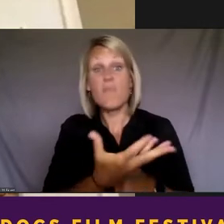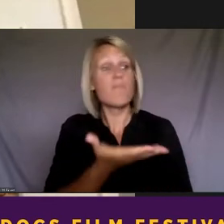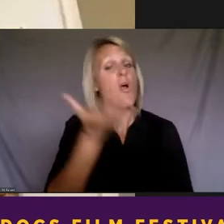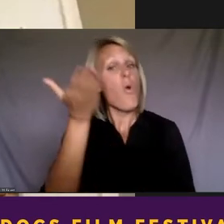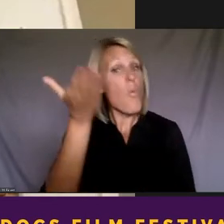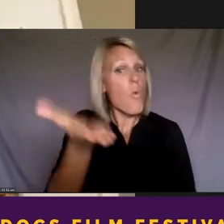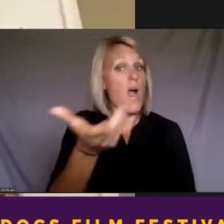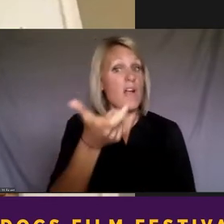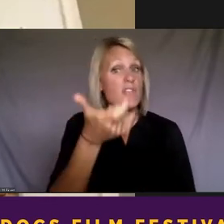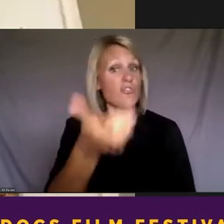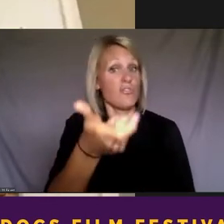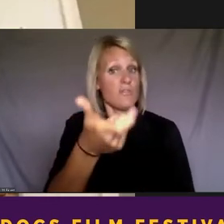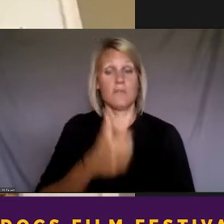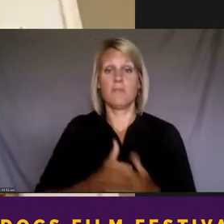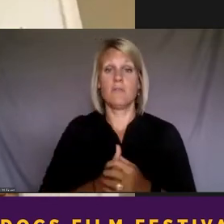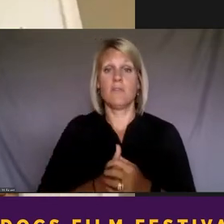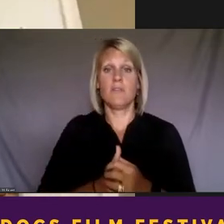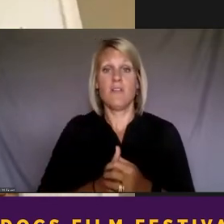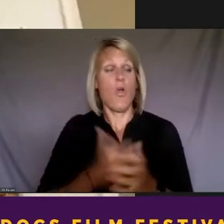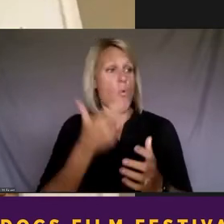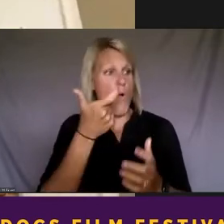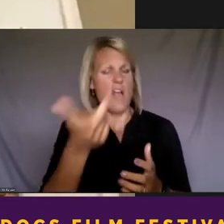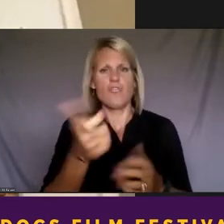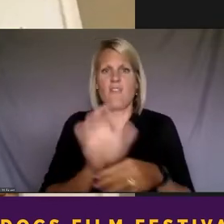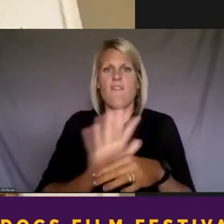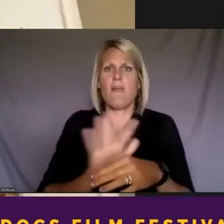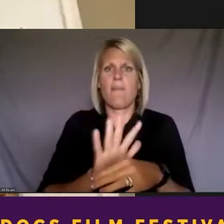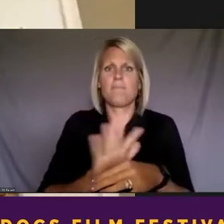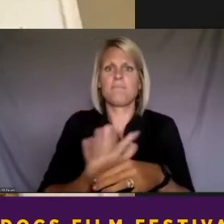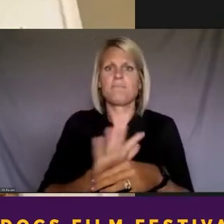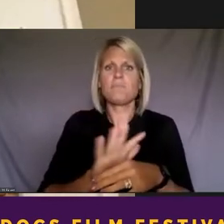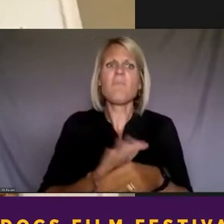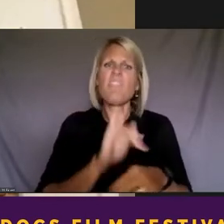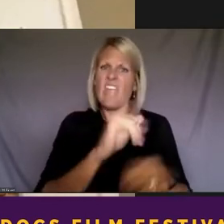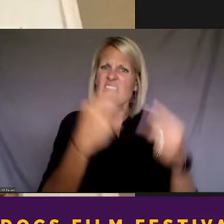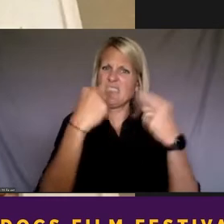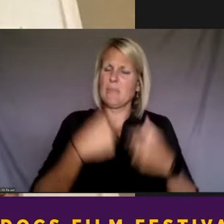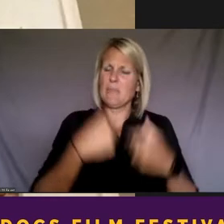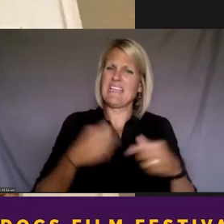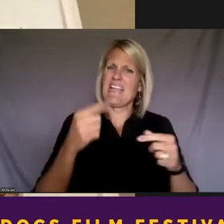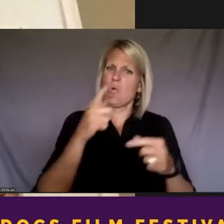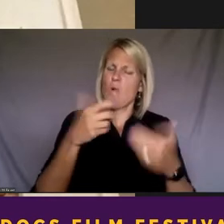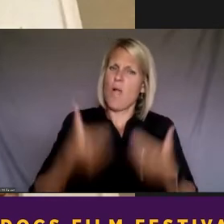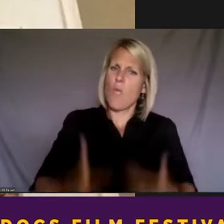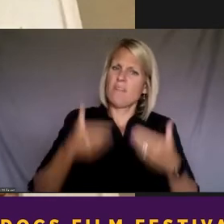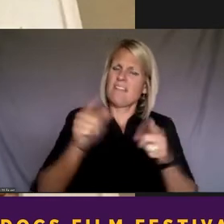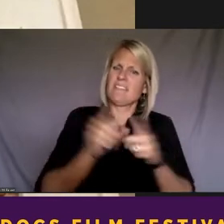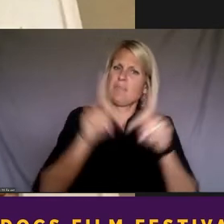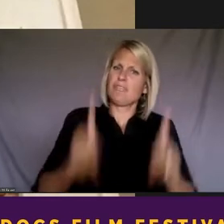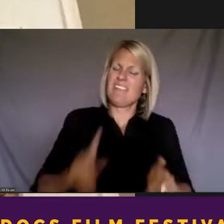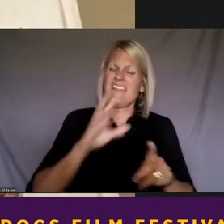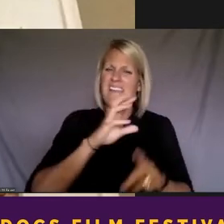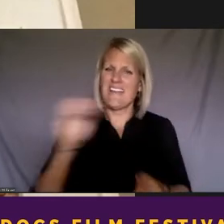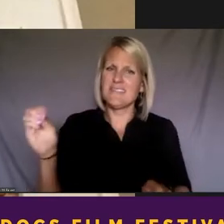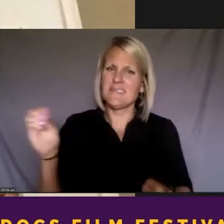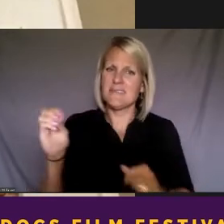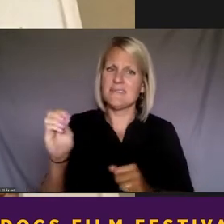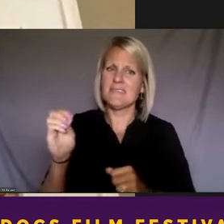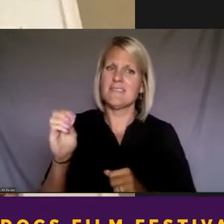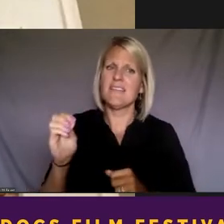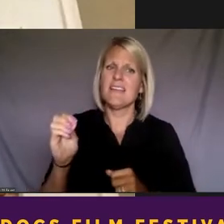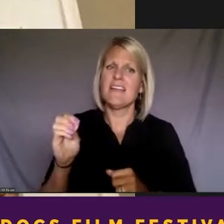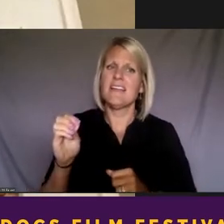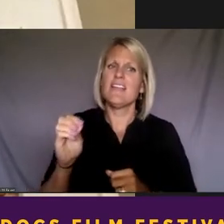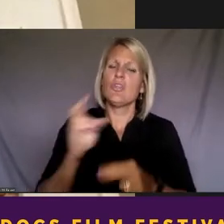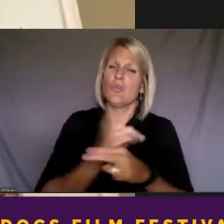question. And that resulted in to someone seeing who I was as an individual and an intricate tool of